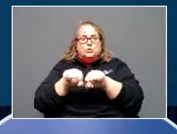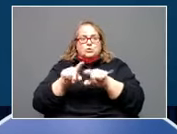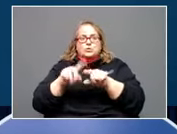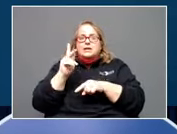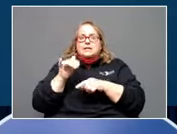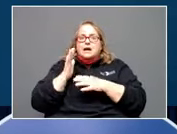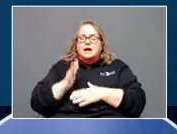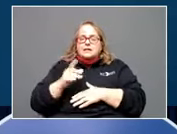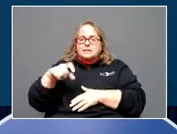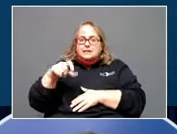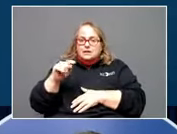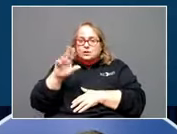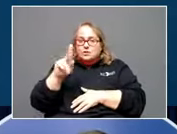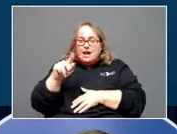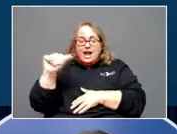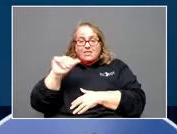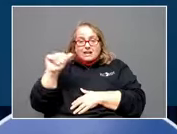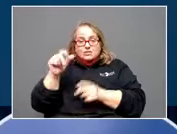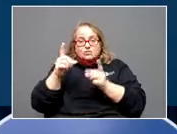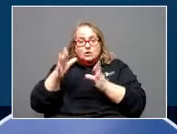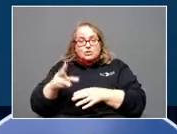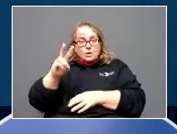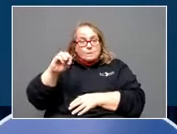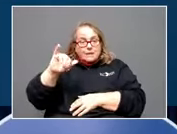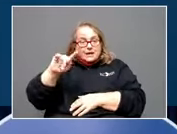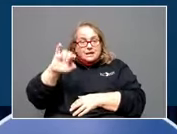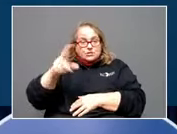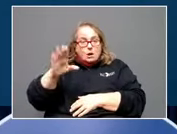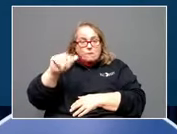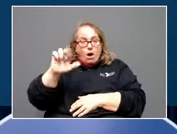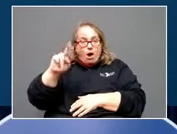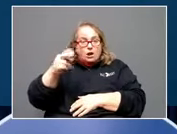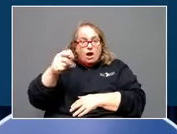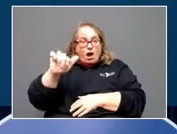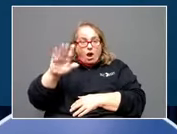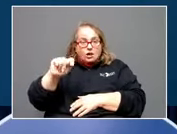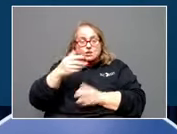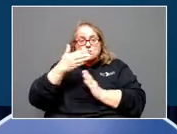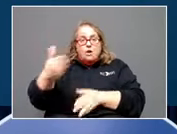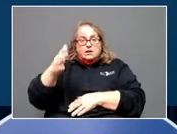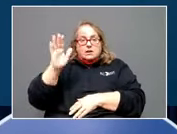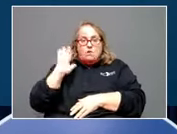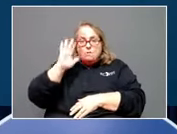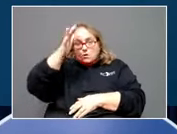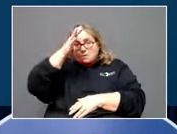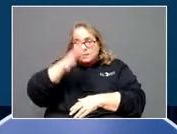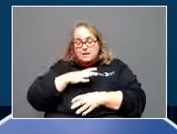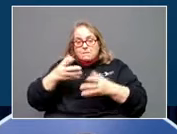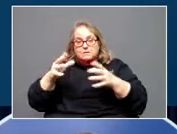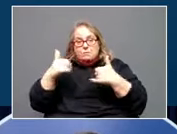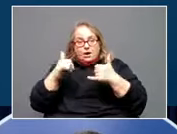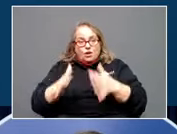U.K. athletics director Mitch Barnhart was there, and he brought former men's basketball players Darius Miller